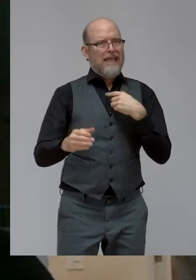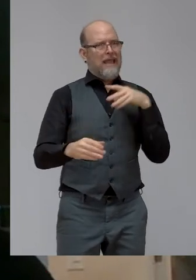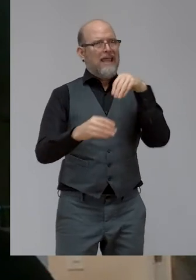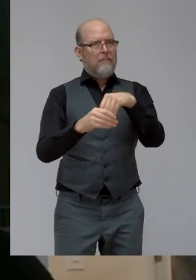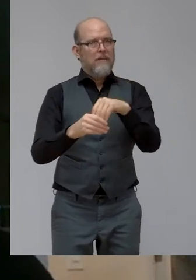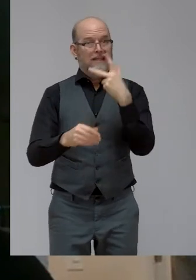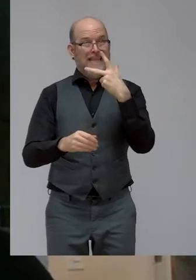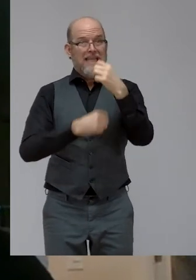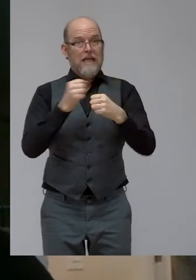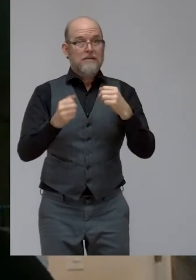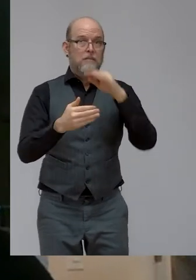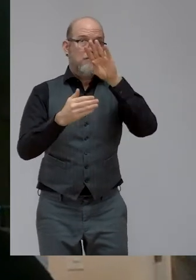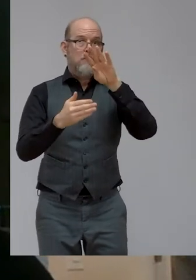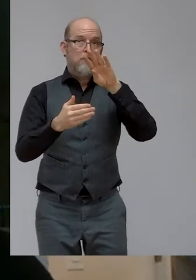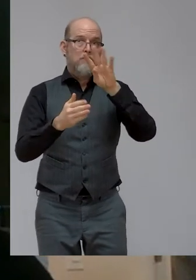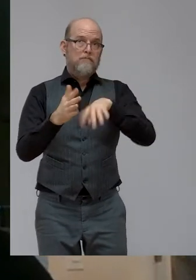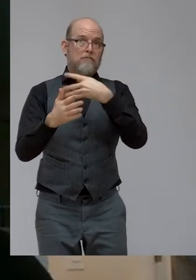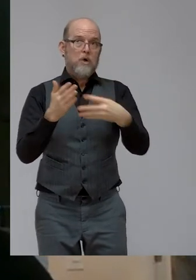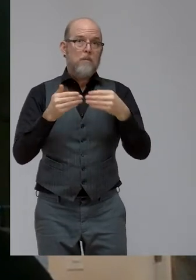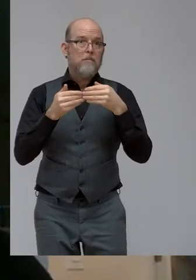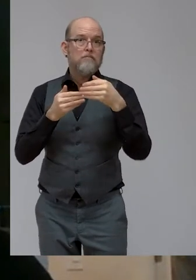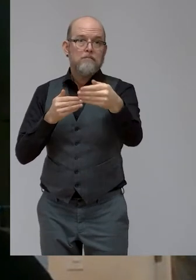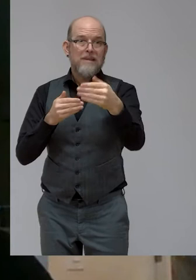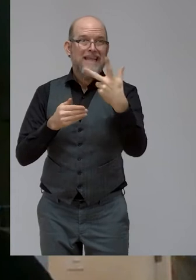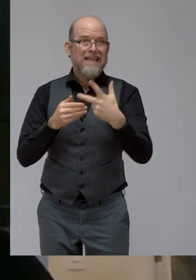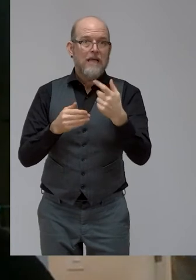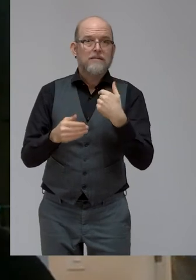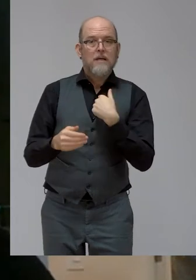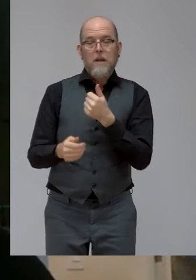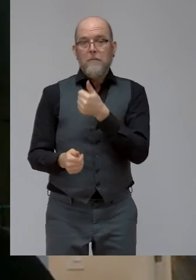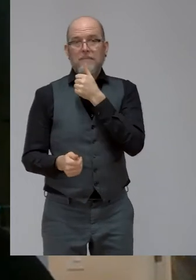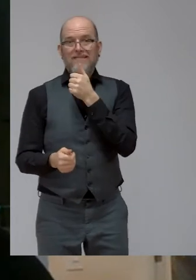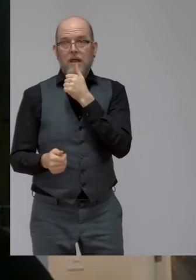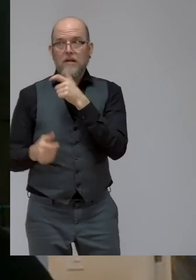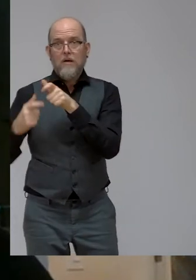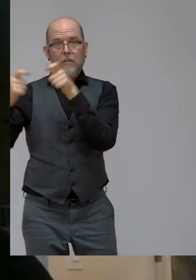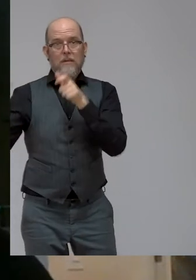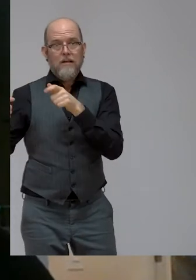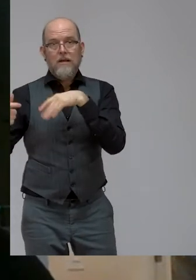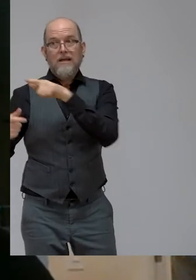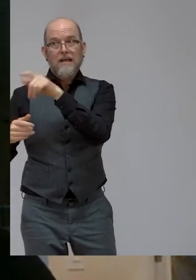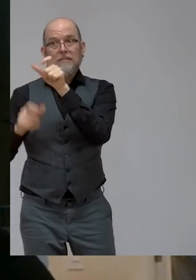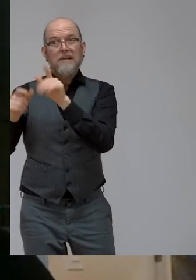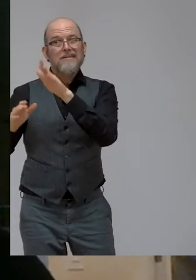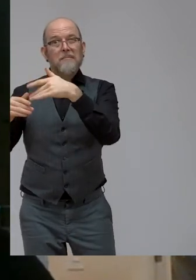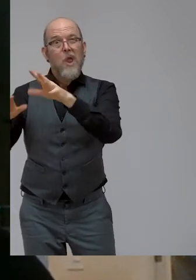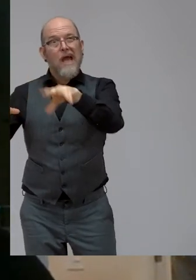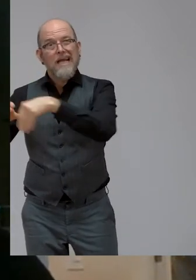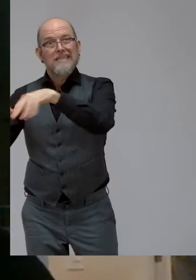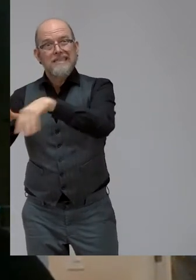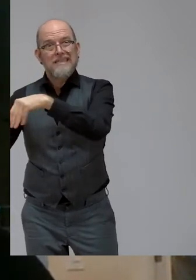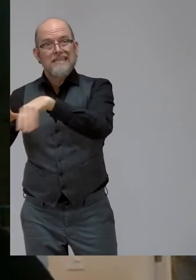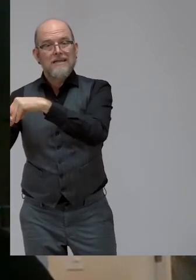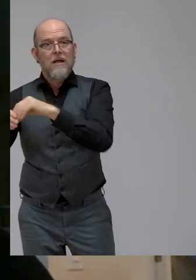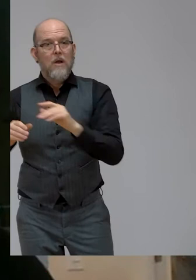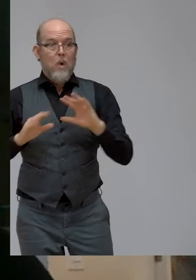improve access to employment in the private sector for persons with disabilities, the World Bank is providing new analysis